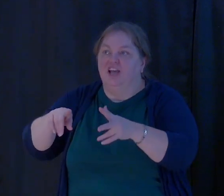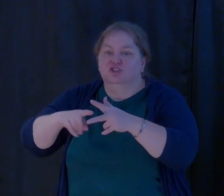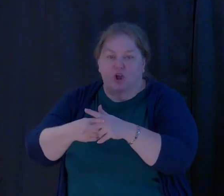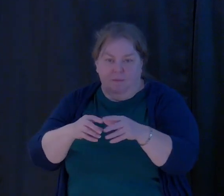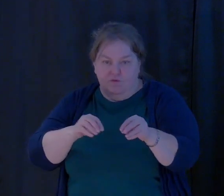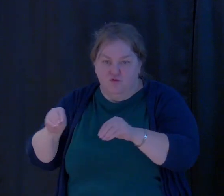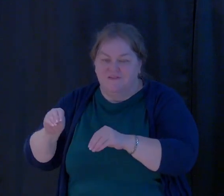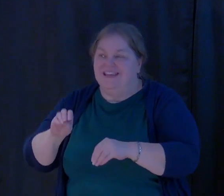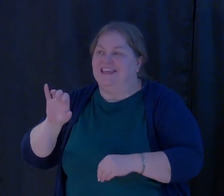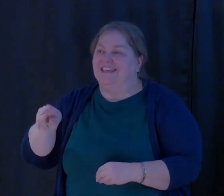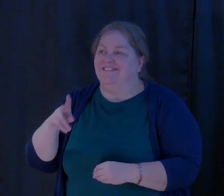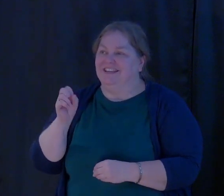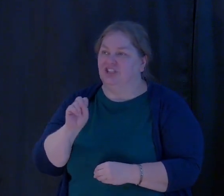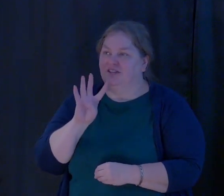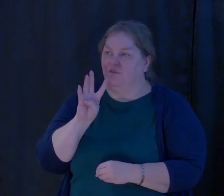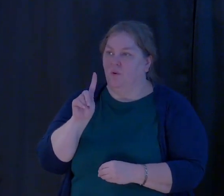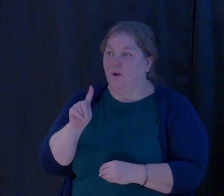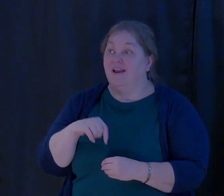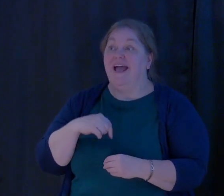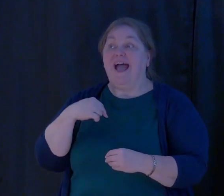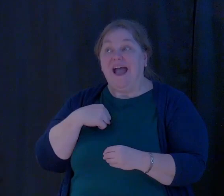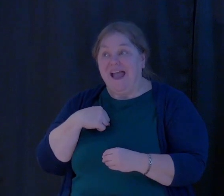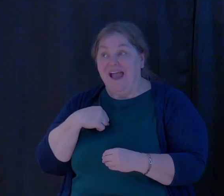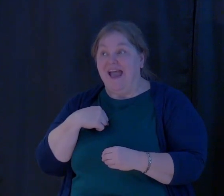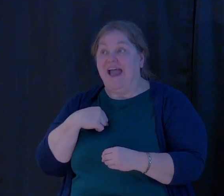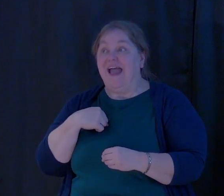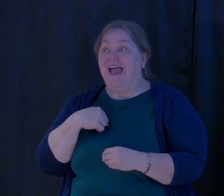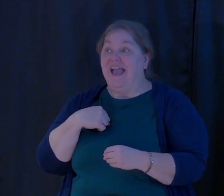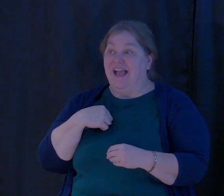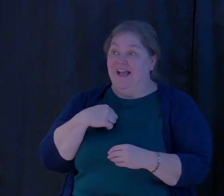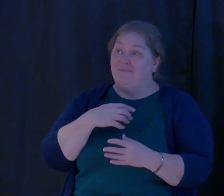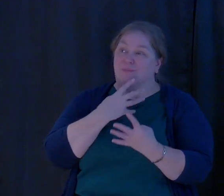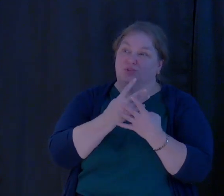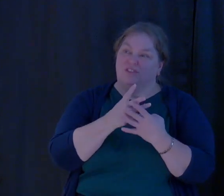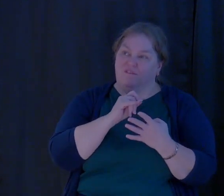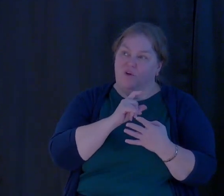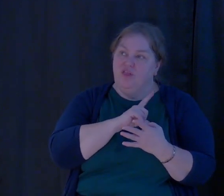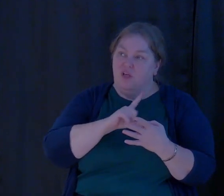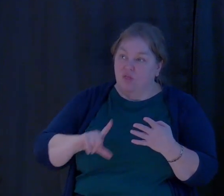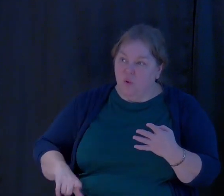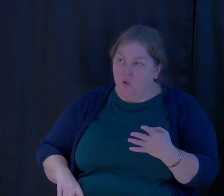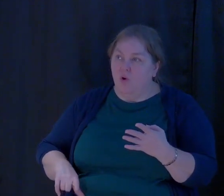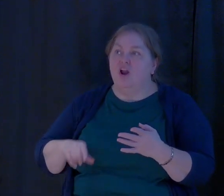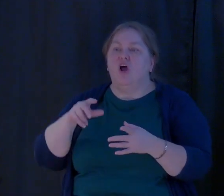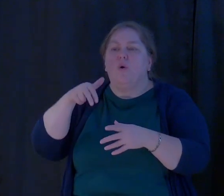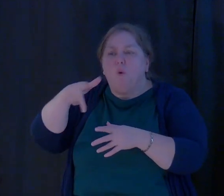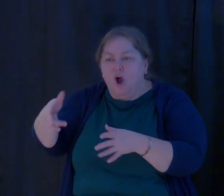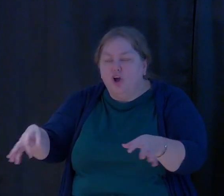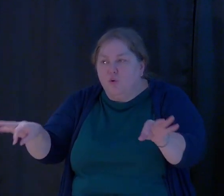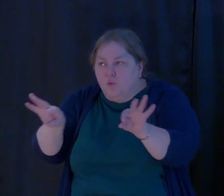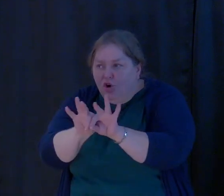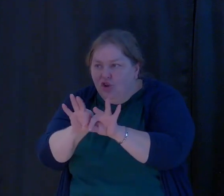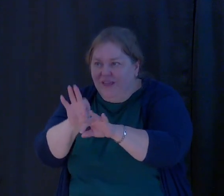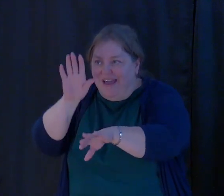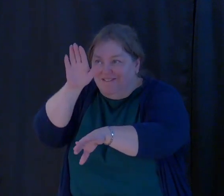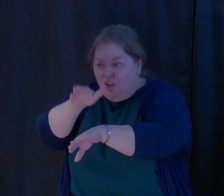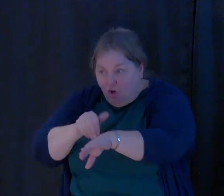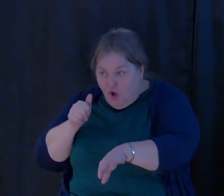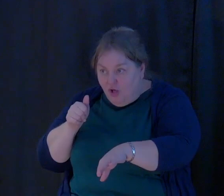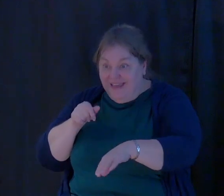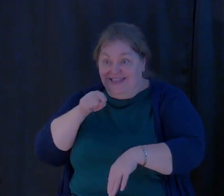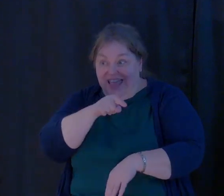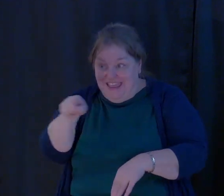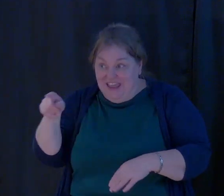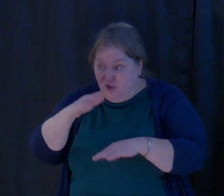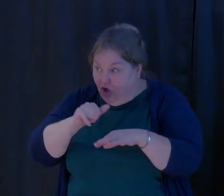Ephesians 4 1 says, therefore, the prisoner of the Lord, beseech you to walk worthy of the calling of which you are called.